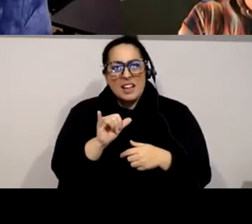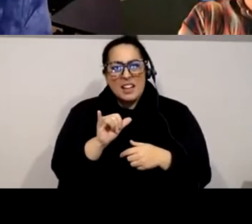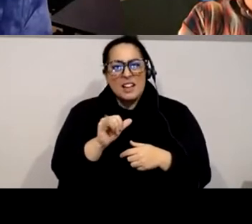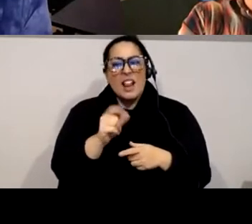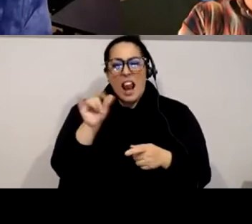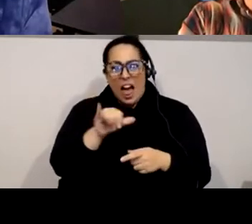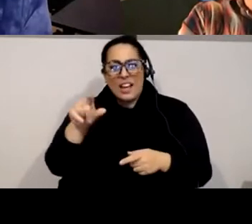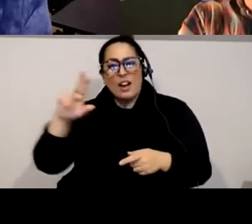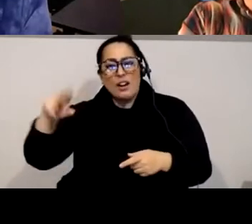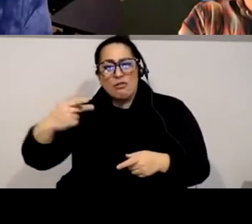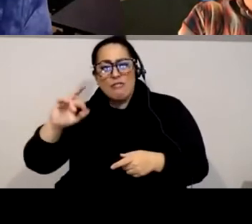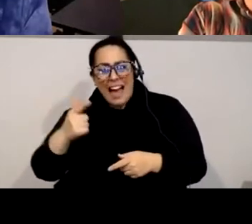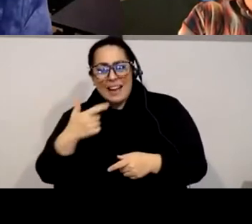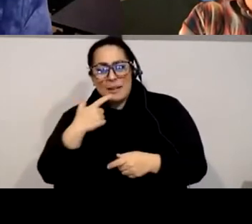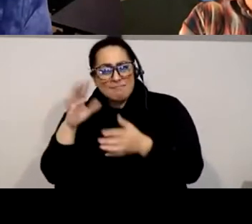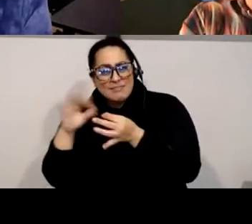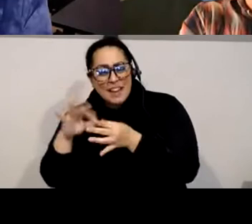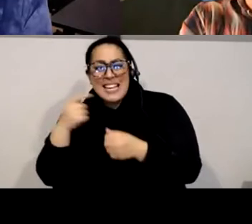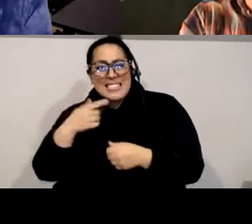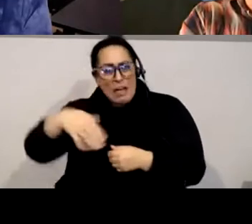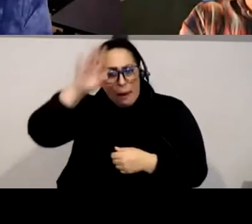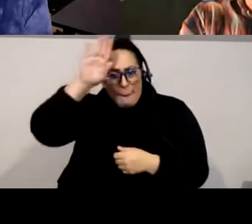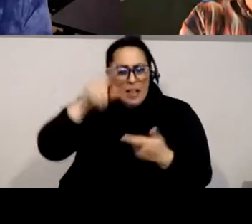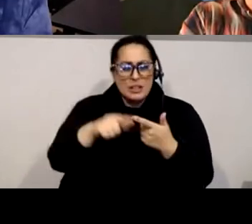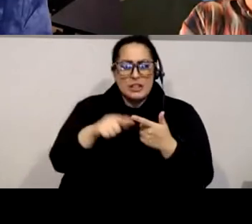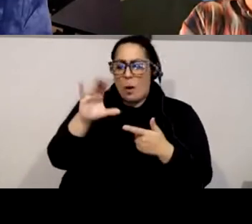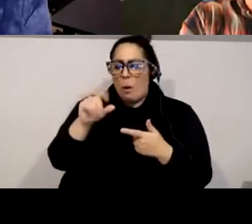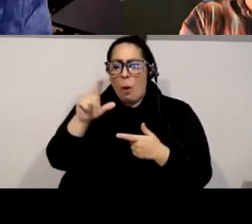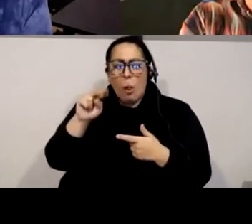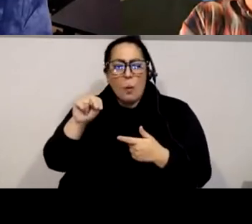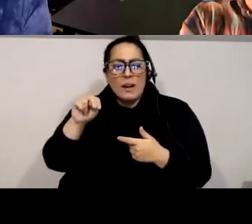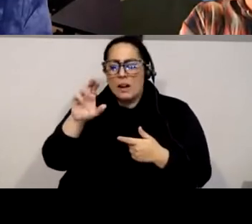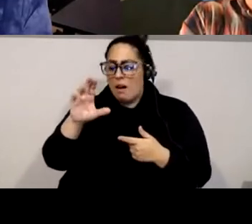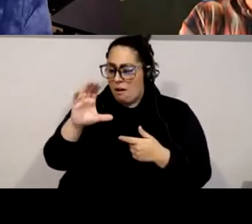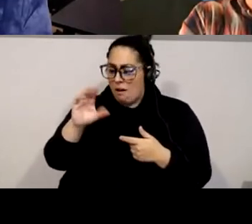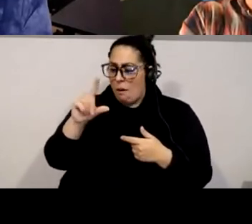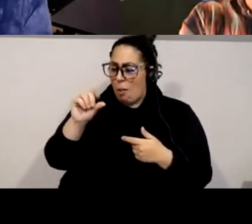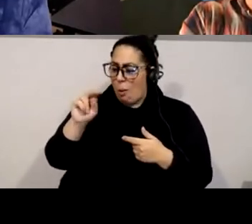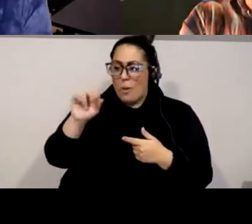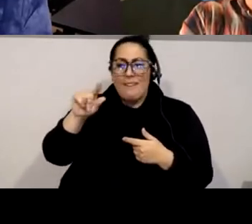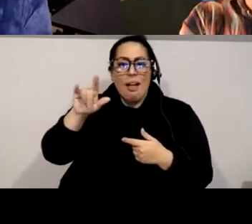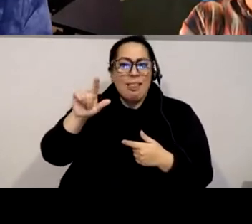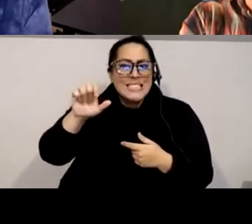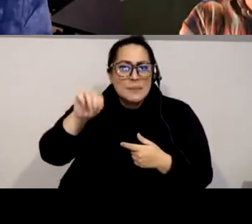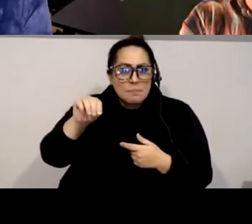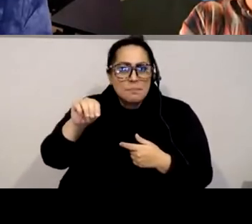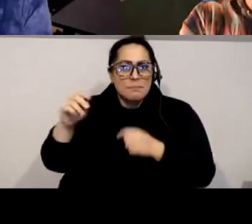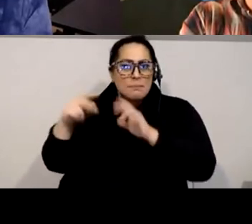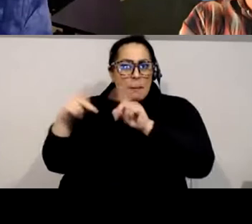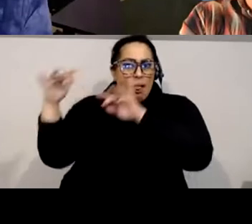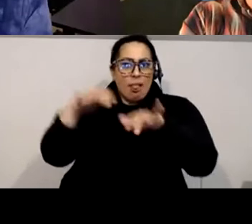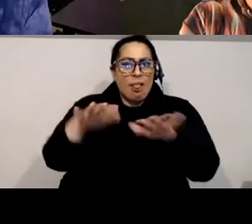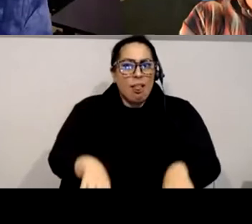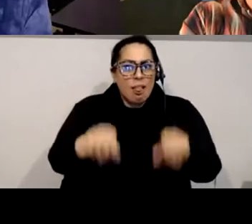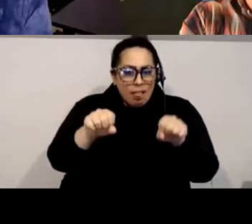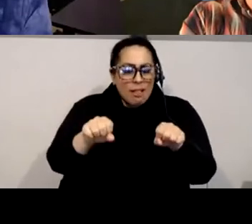colonialism and anthropology especially thinking about anthropology with the native people and i do a lot of research and